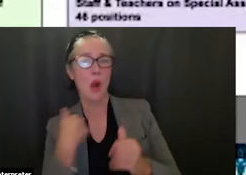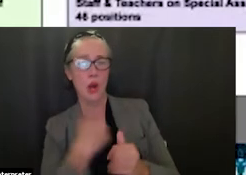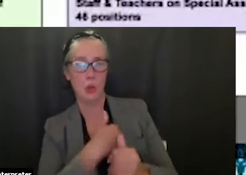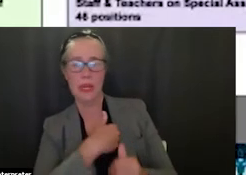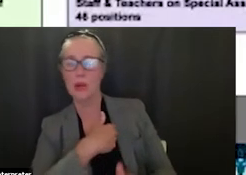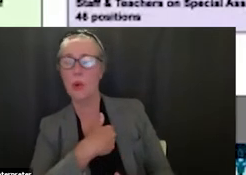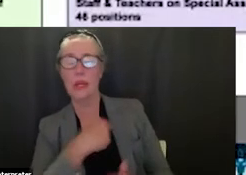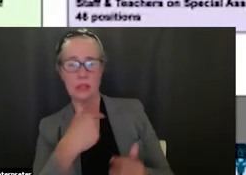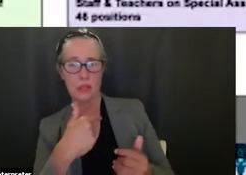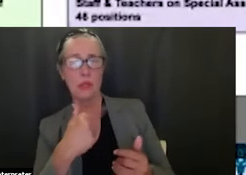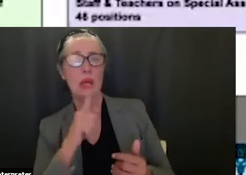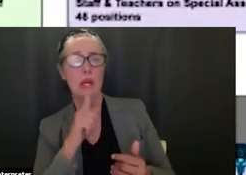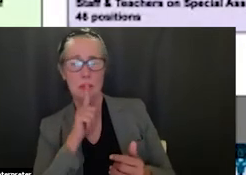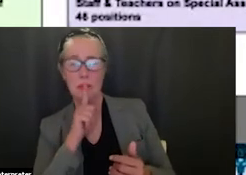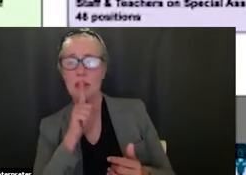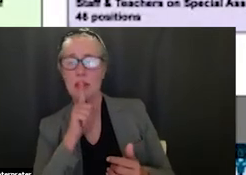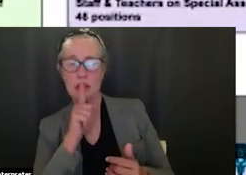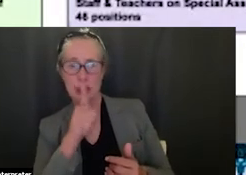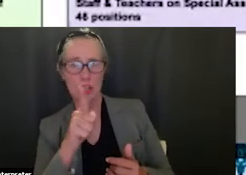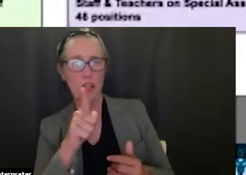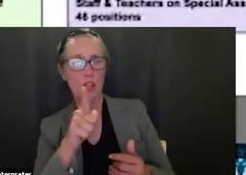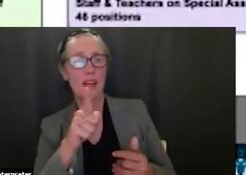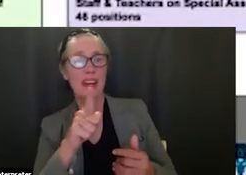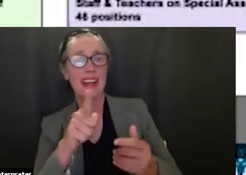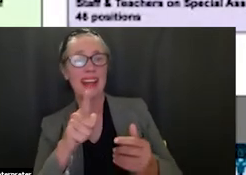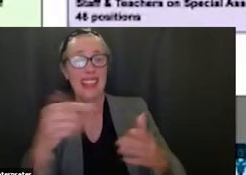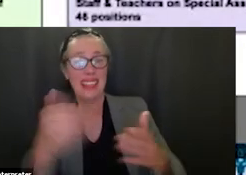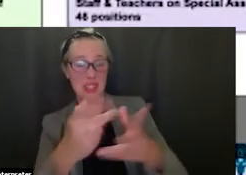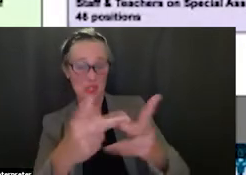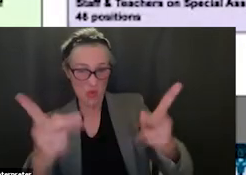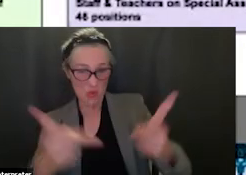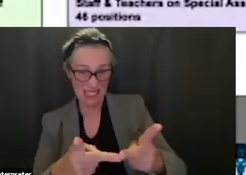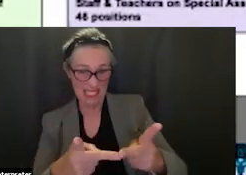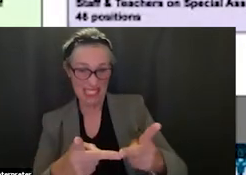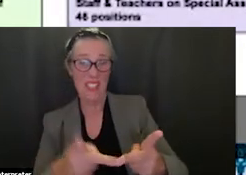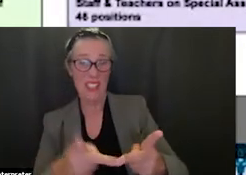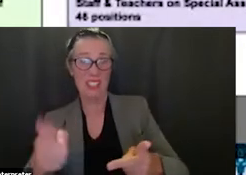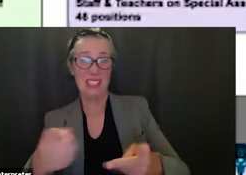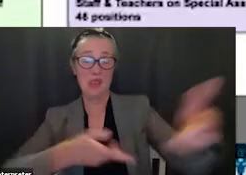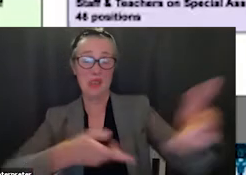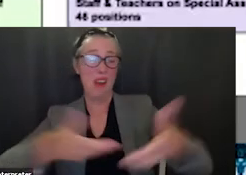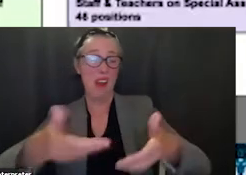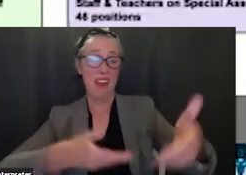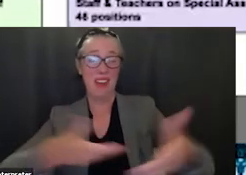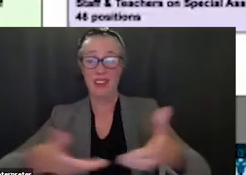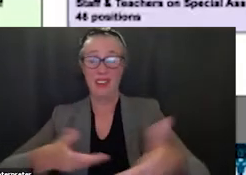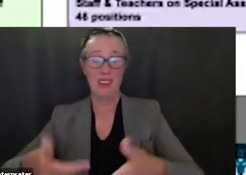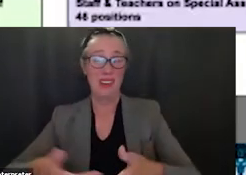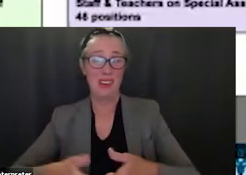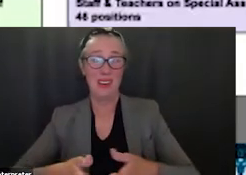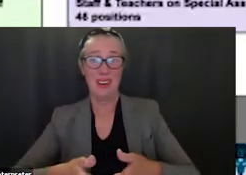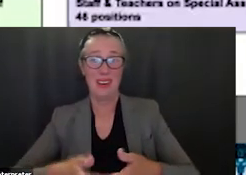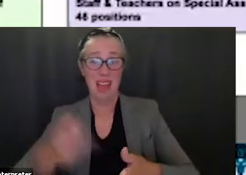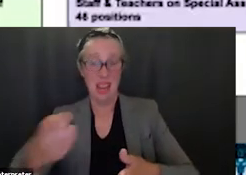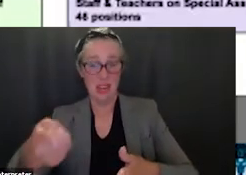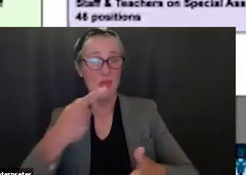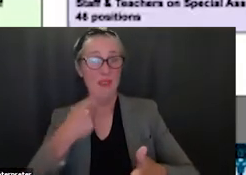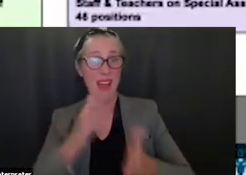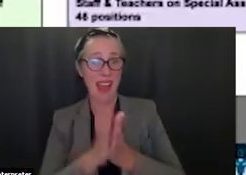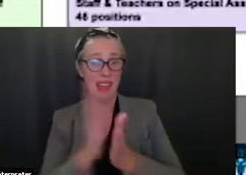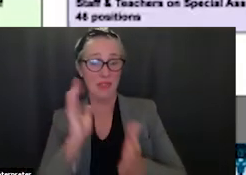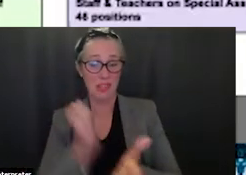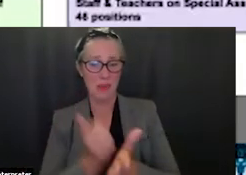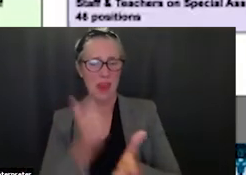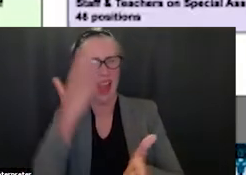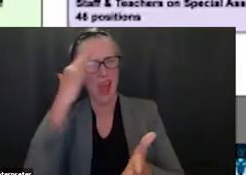to make sure that all these new positions that you have asked to have us approve support